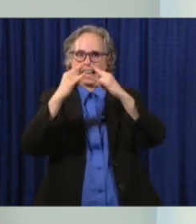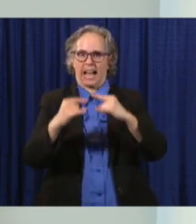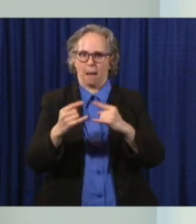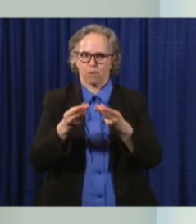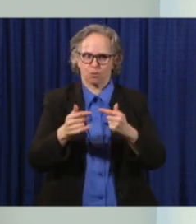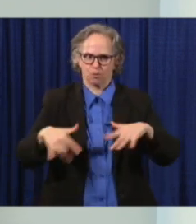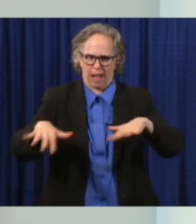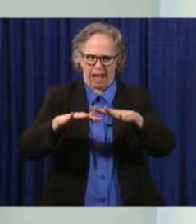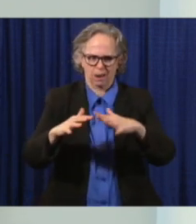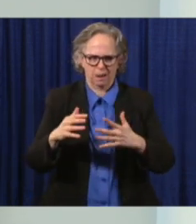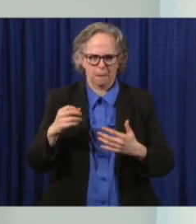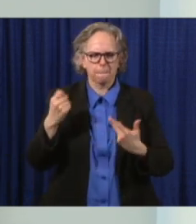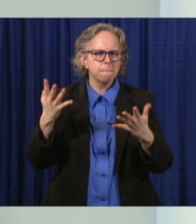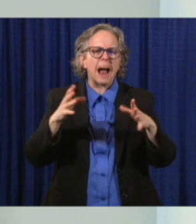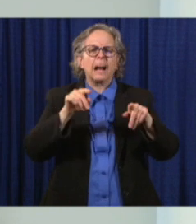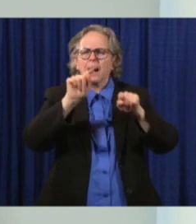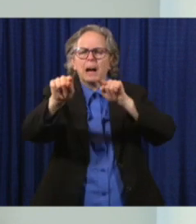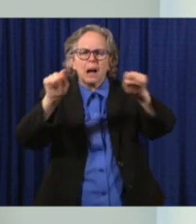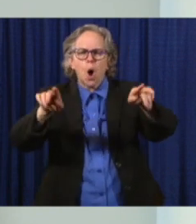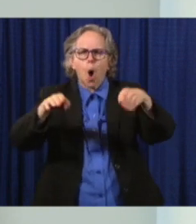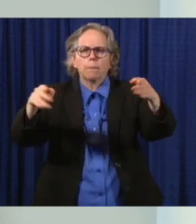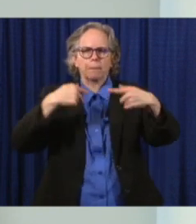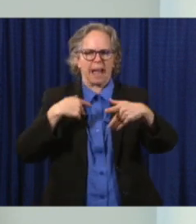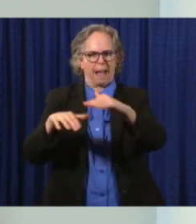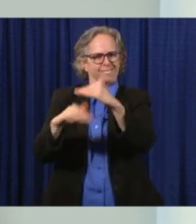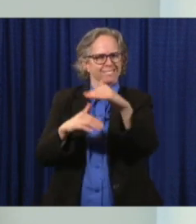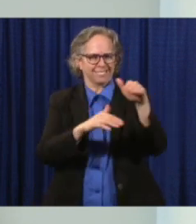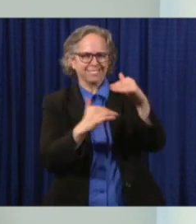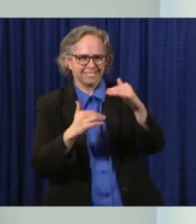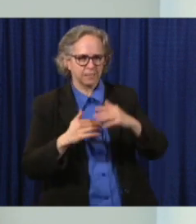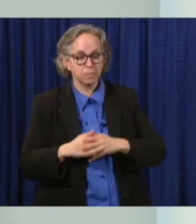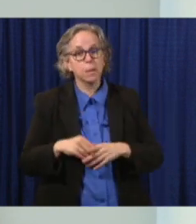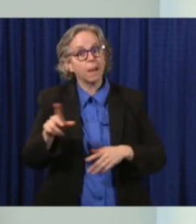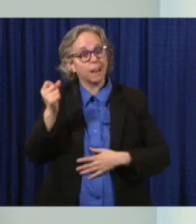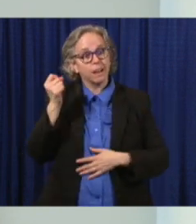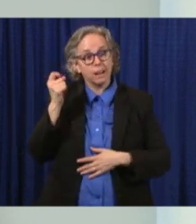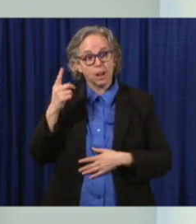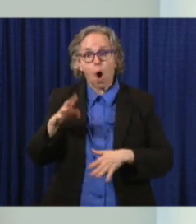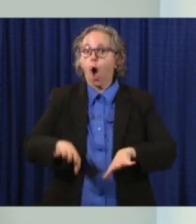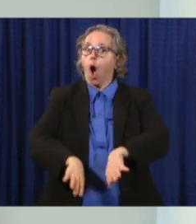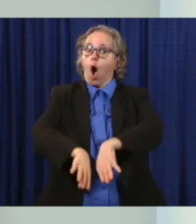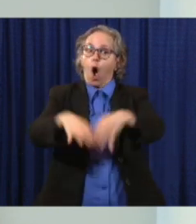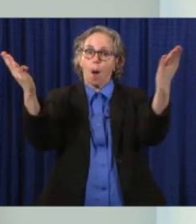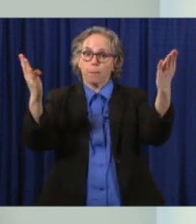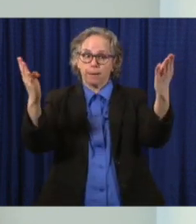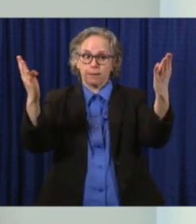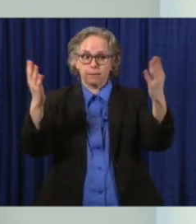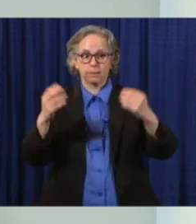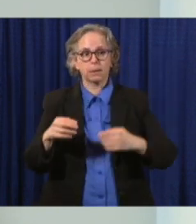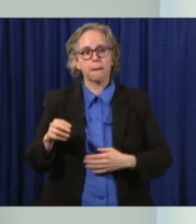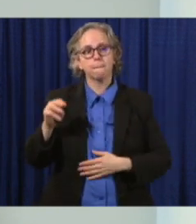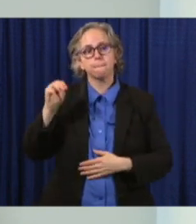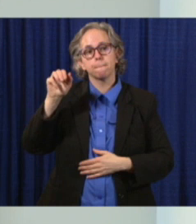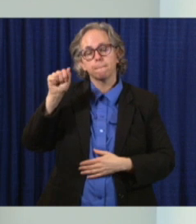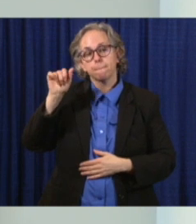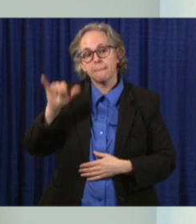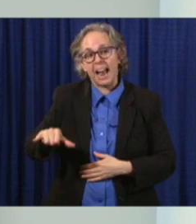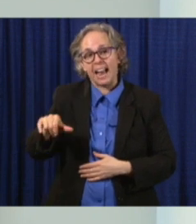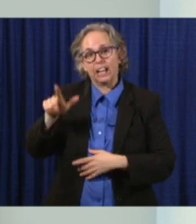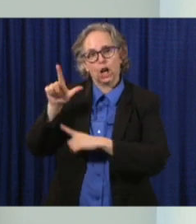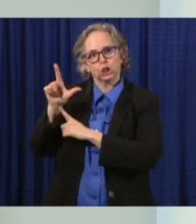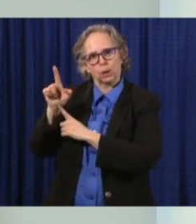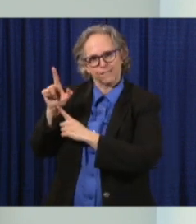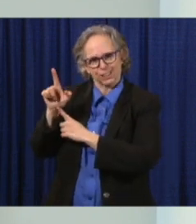a limited fashion throughout the state, but they will be opening up completely on May the 21st.